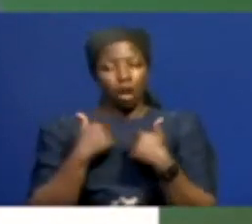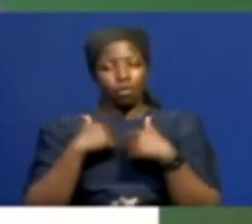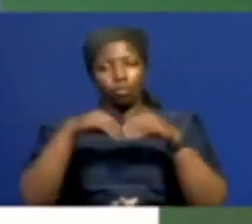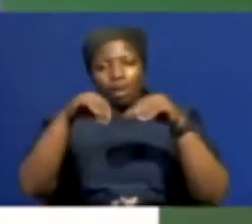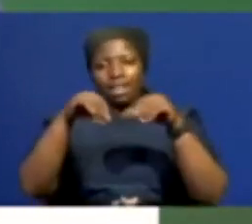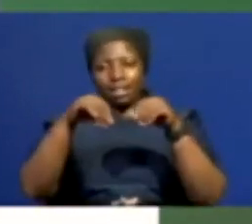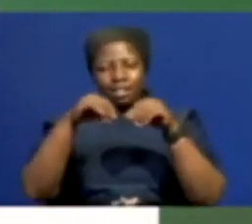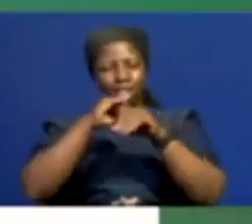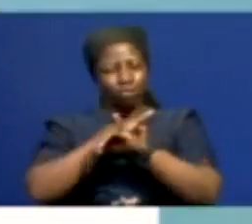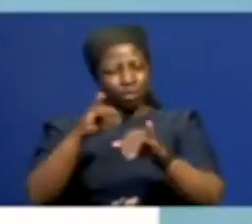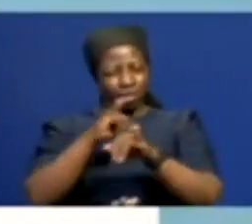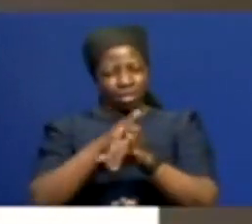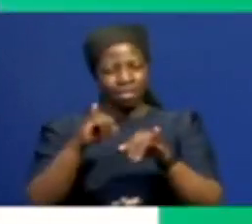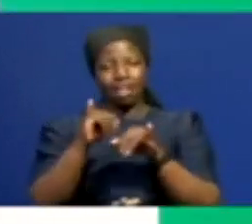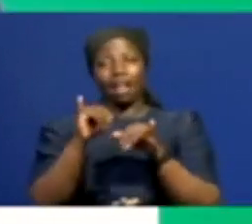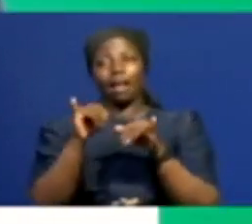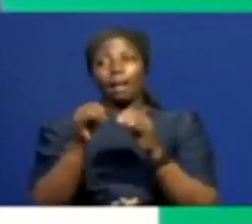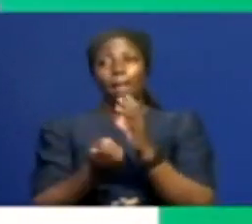to protect against bacteria and illnesses.